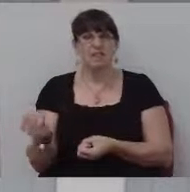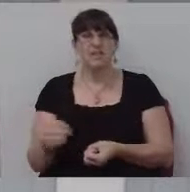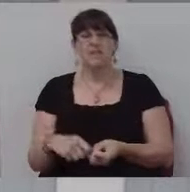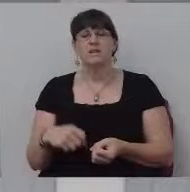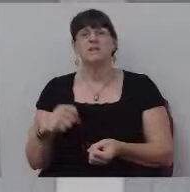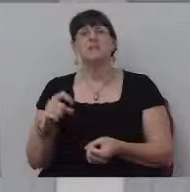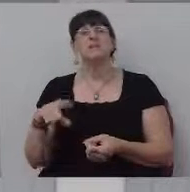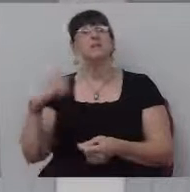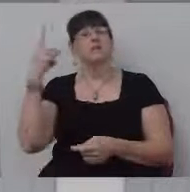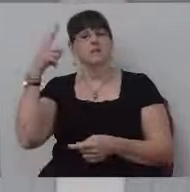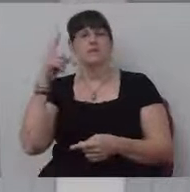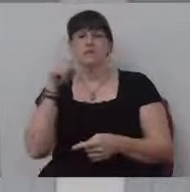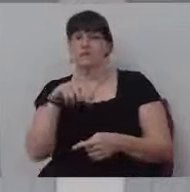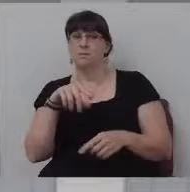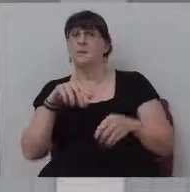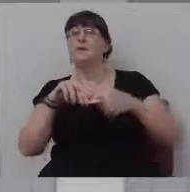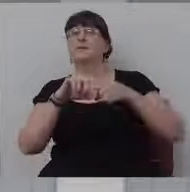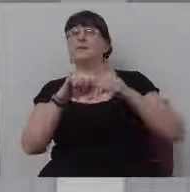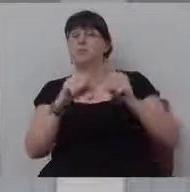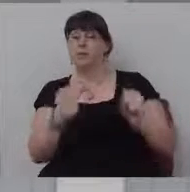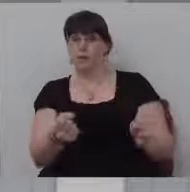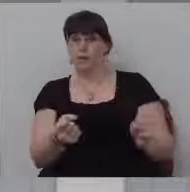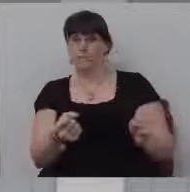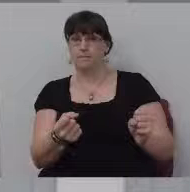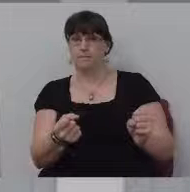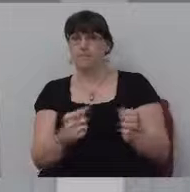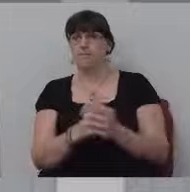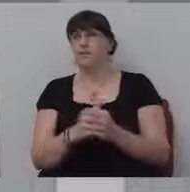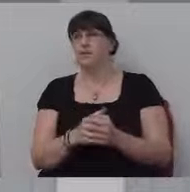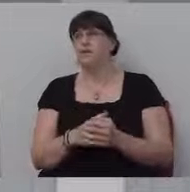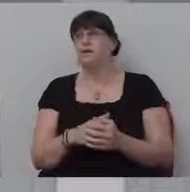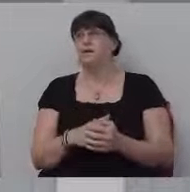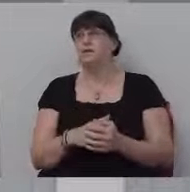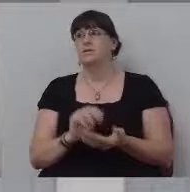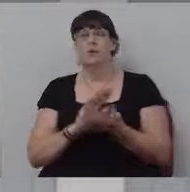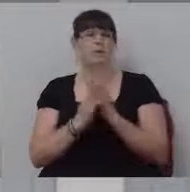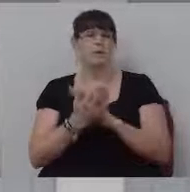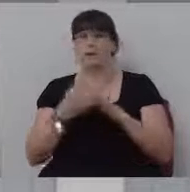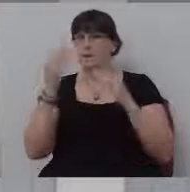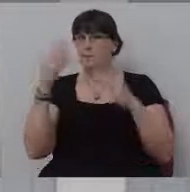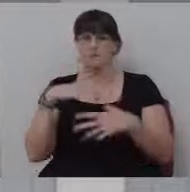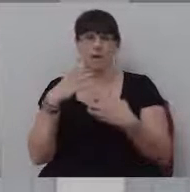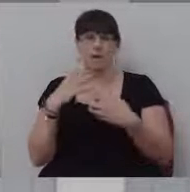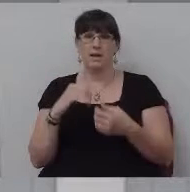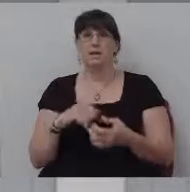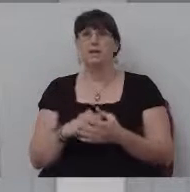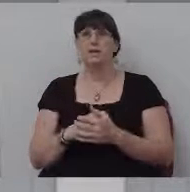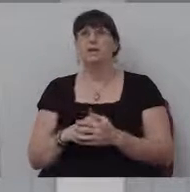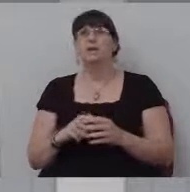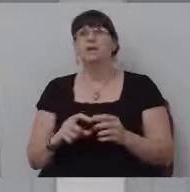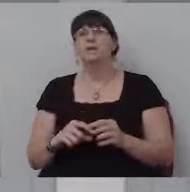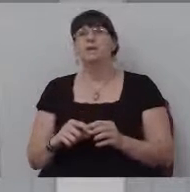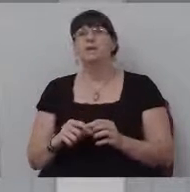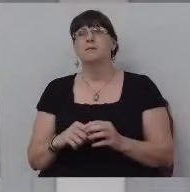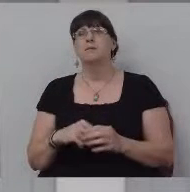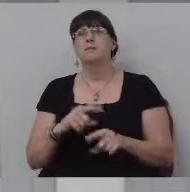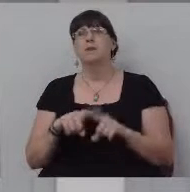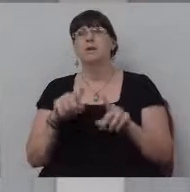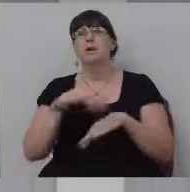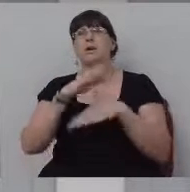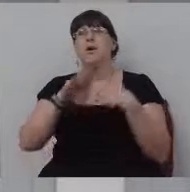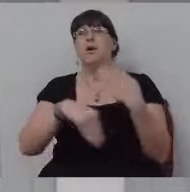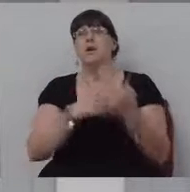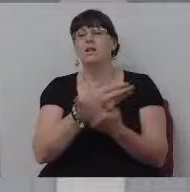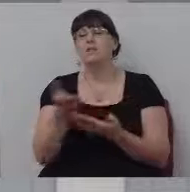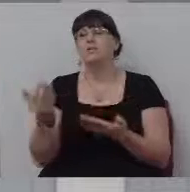Just, you know, don't get mad at him. Just consider that he's broken. And so, but I look back, you know, the funny thing, I mean, all of them, they